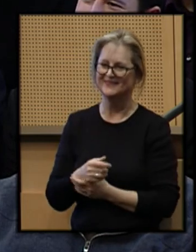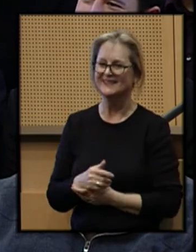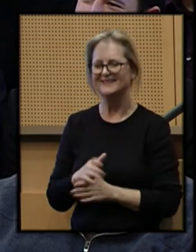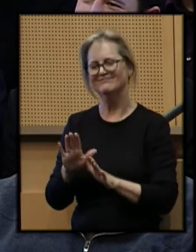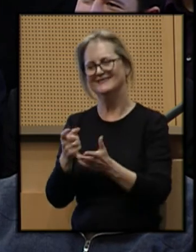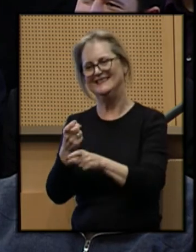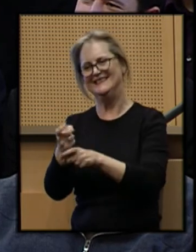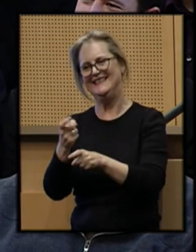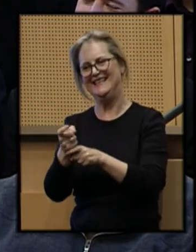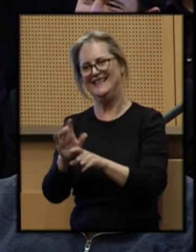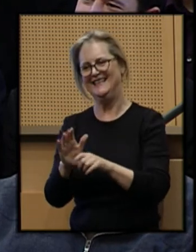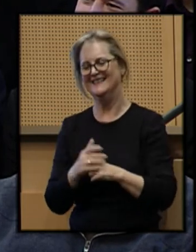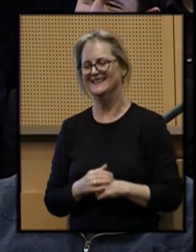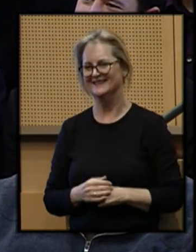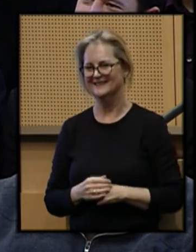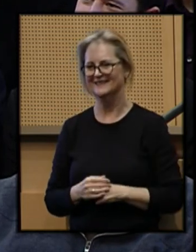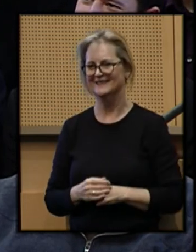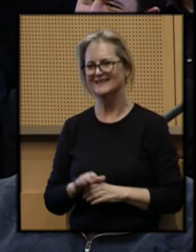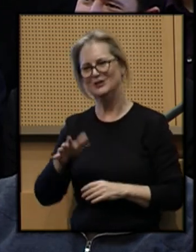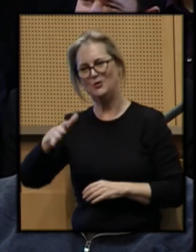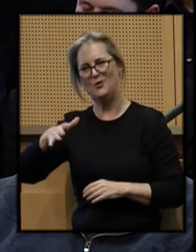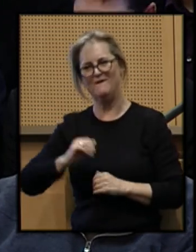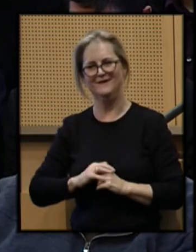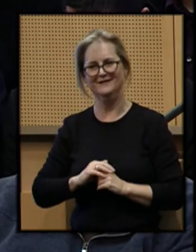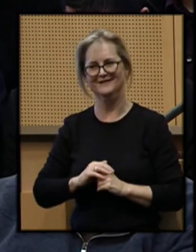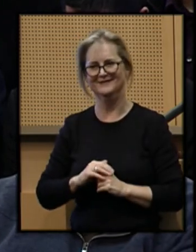Just kidding. Sort of.